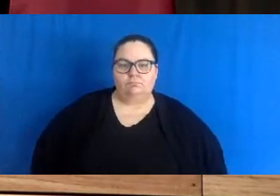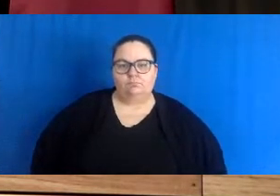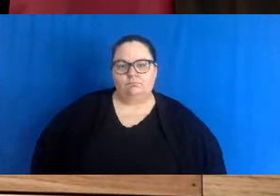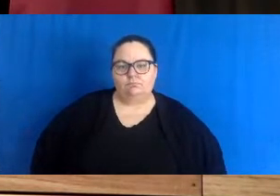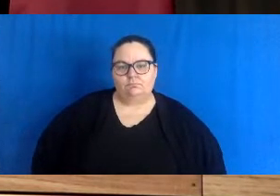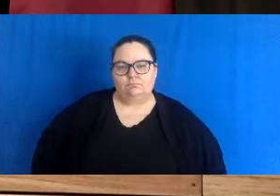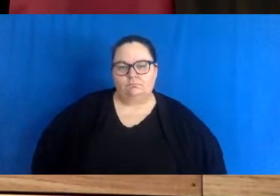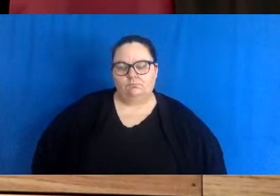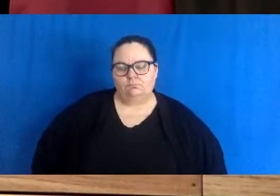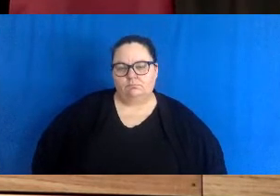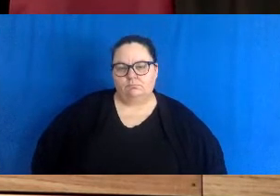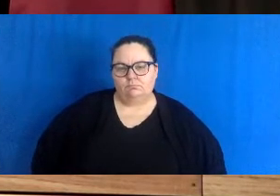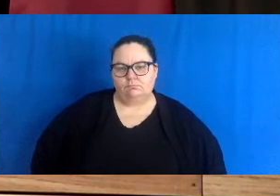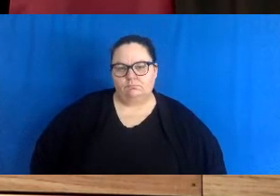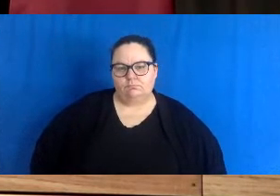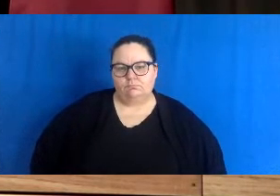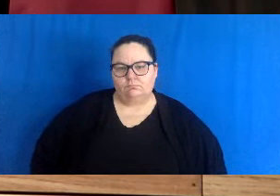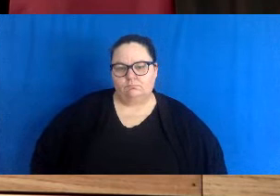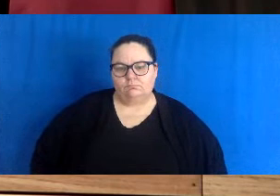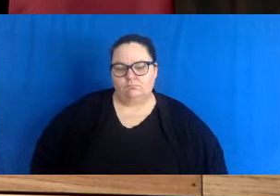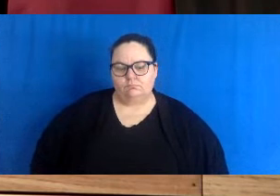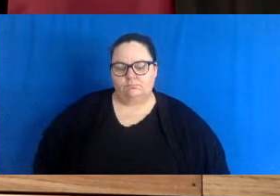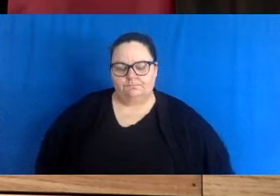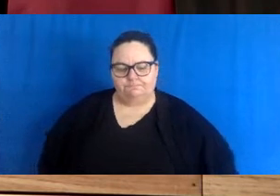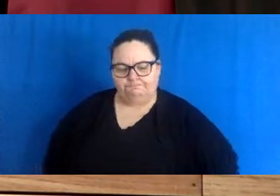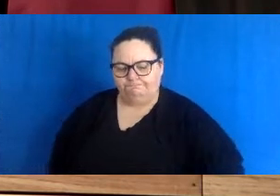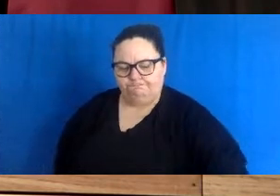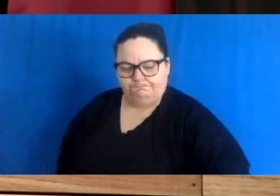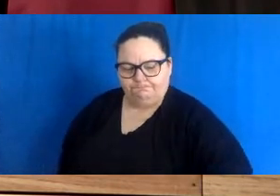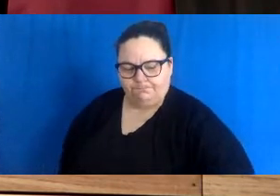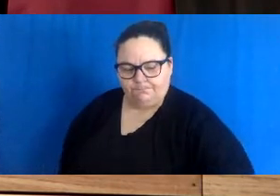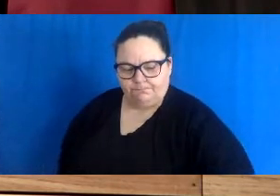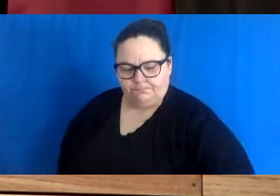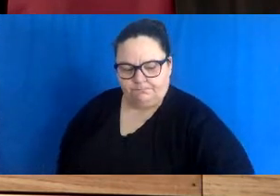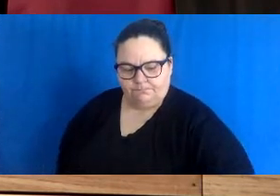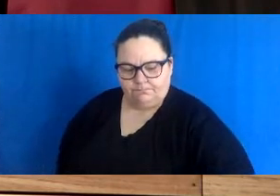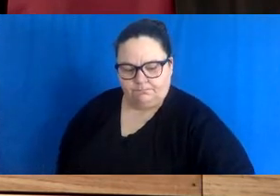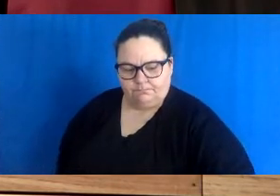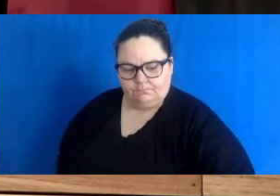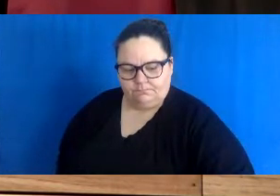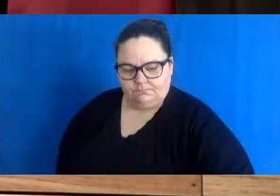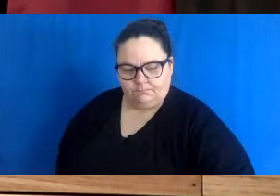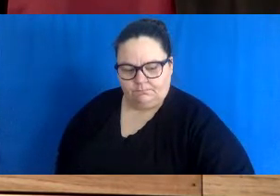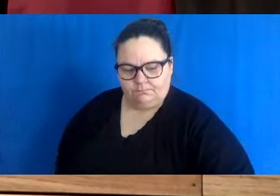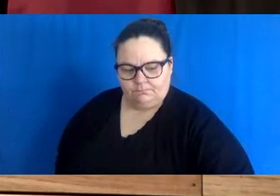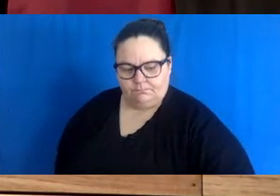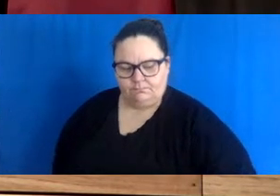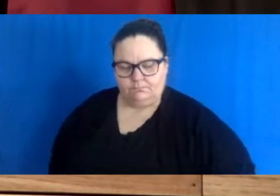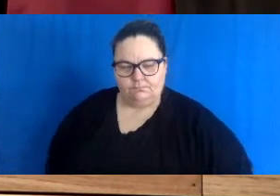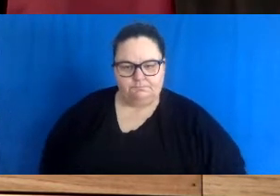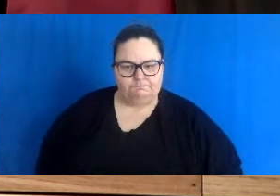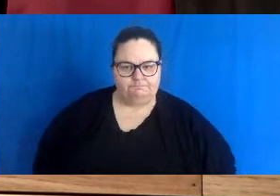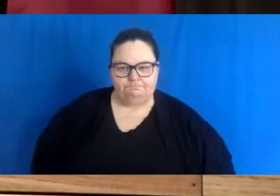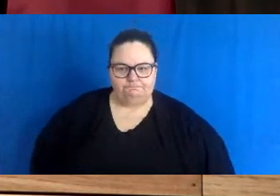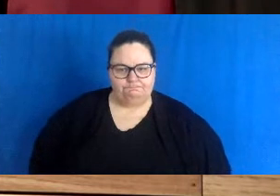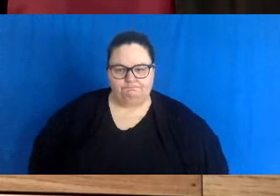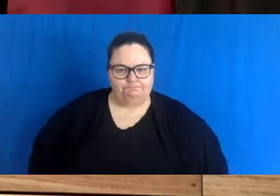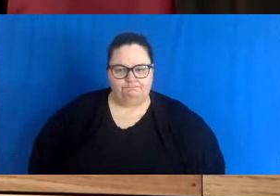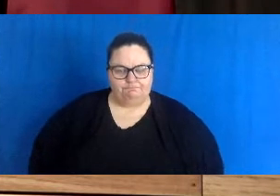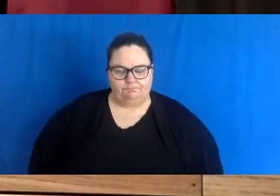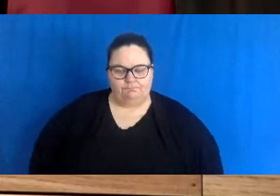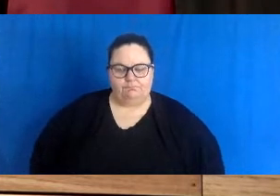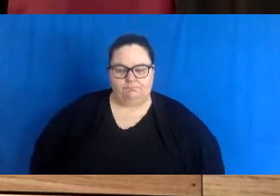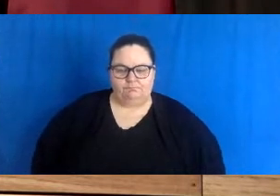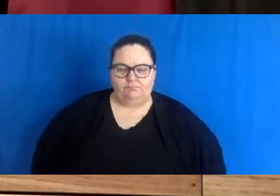phase means having to make difficult ethical choices which means having to choose who